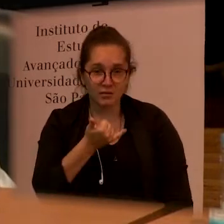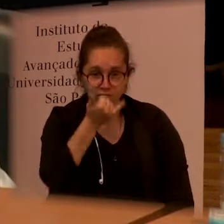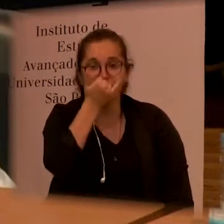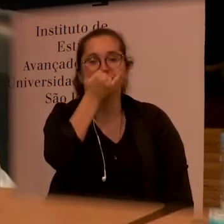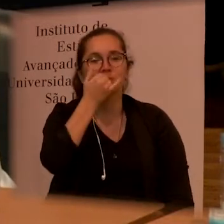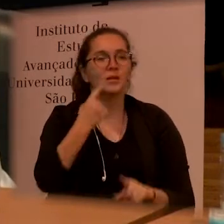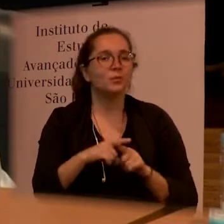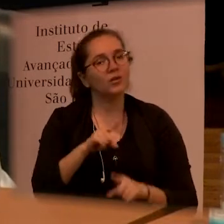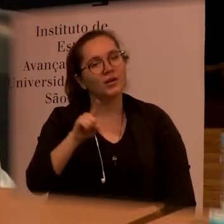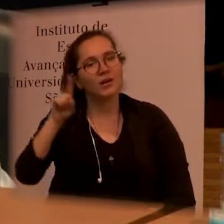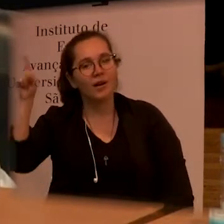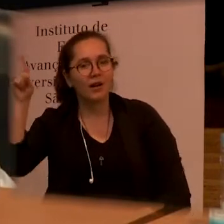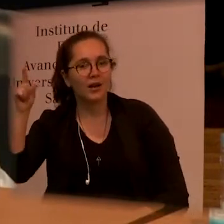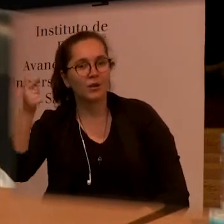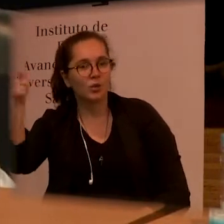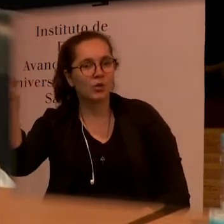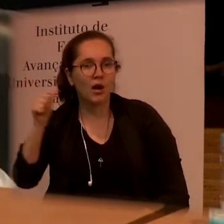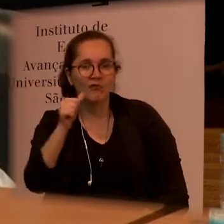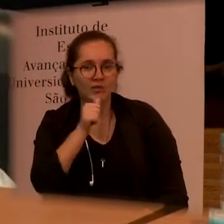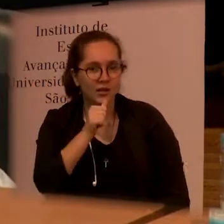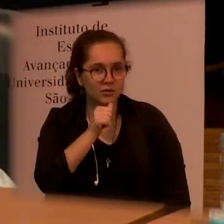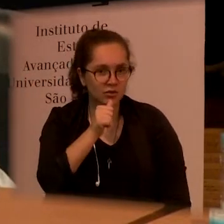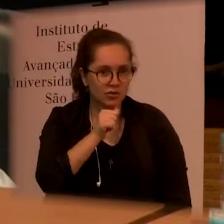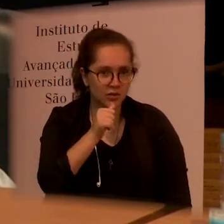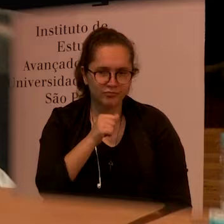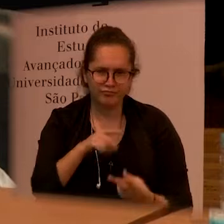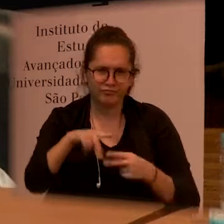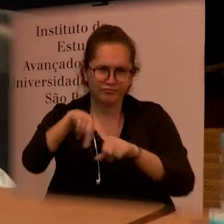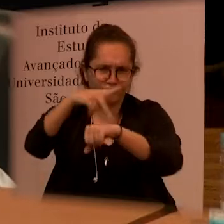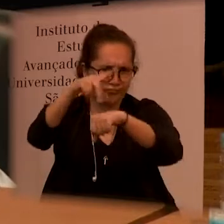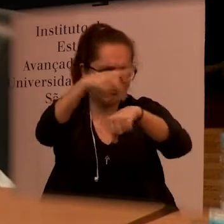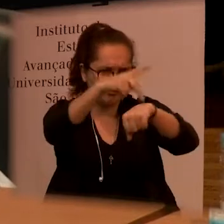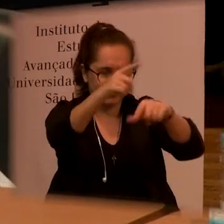did not work because they came from Finland or somewhere else